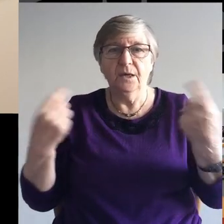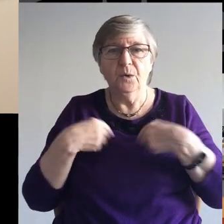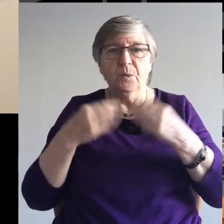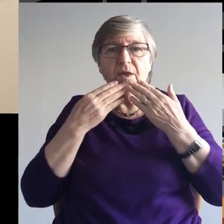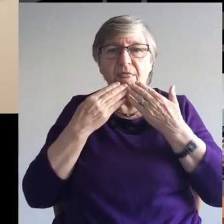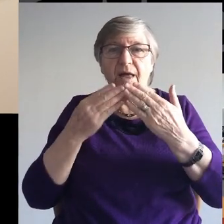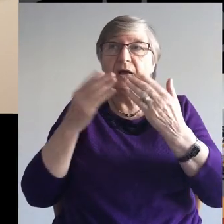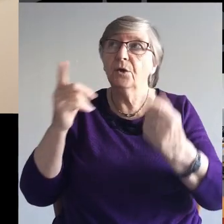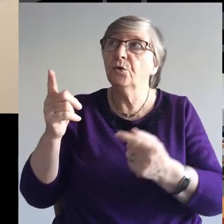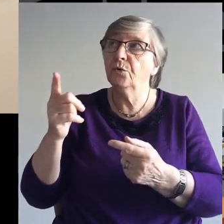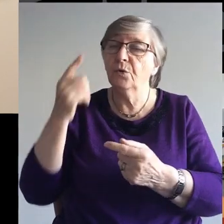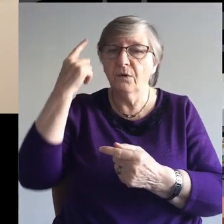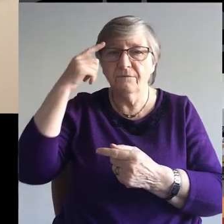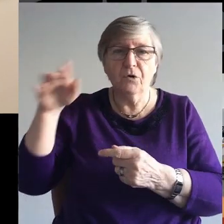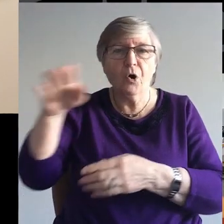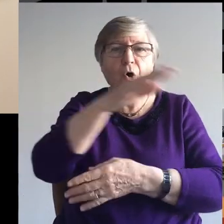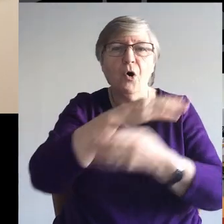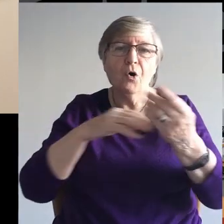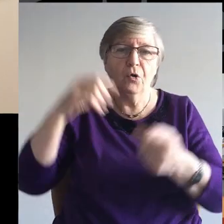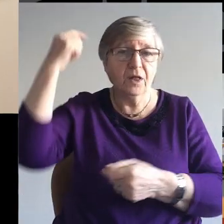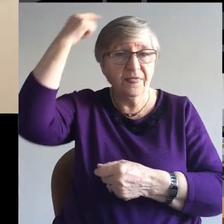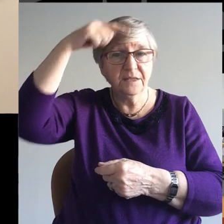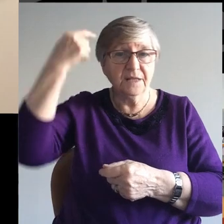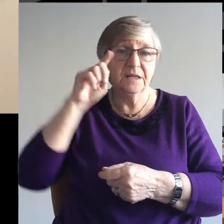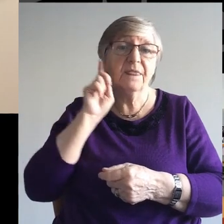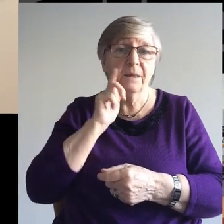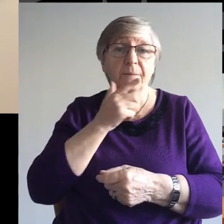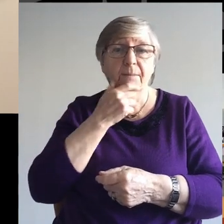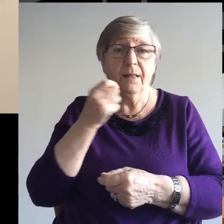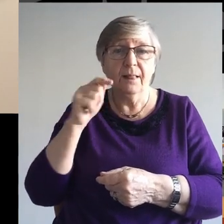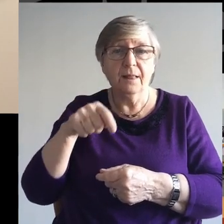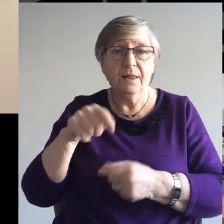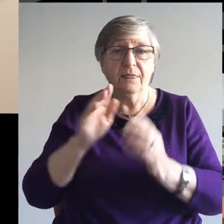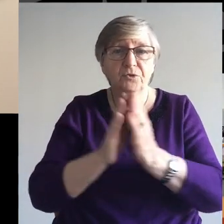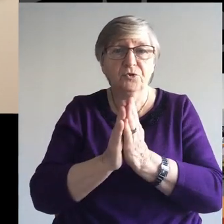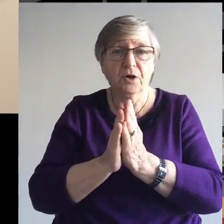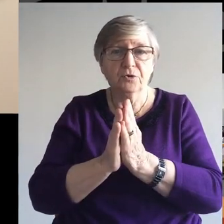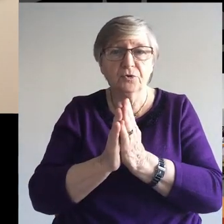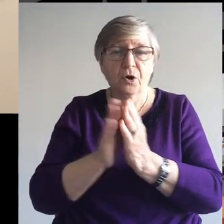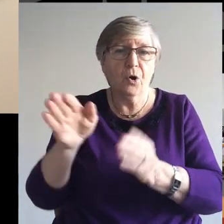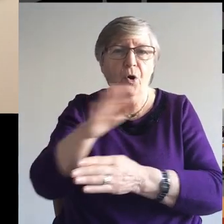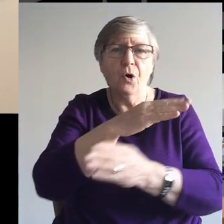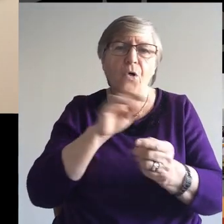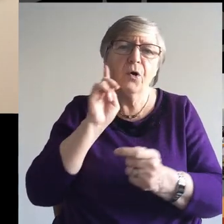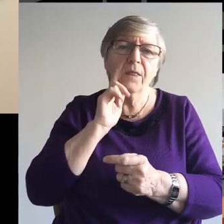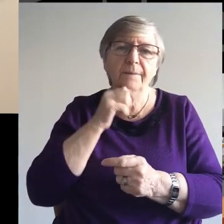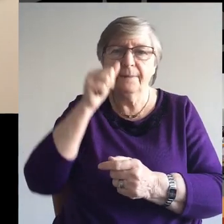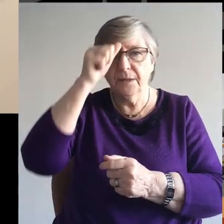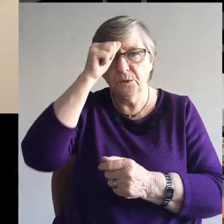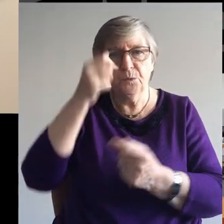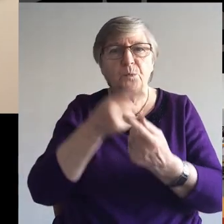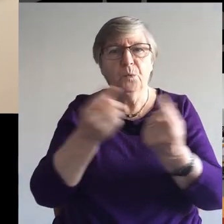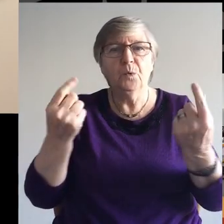for all the saints, for those known to us and those unknown,